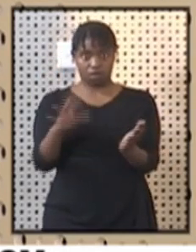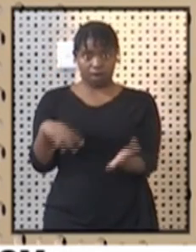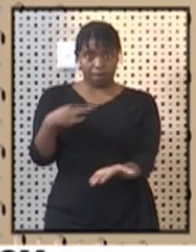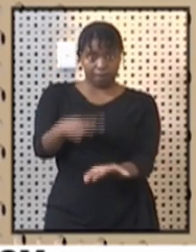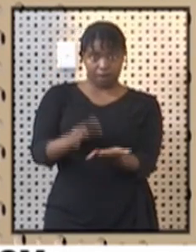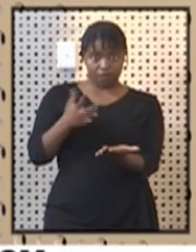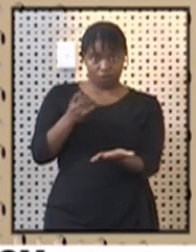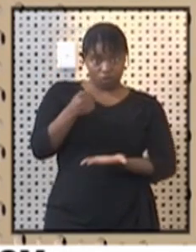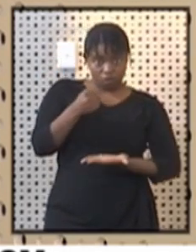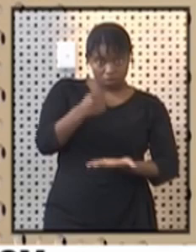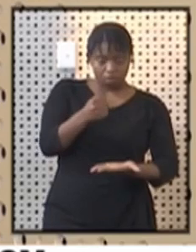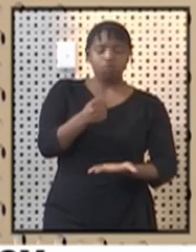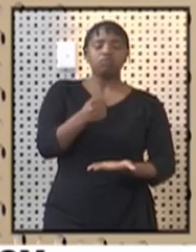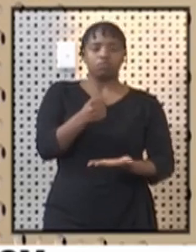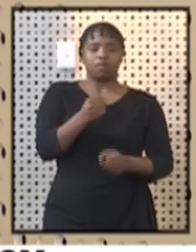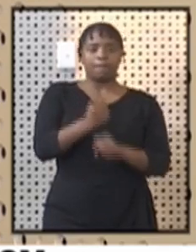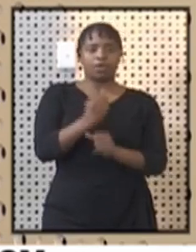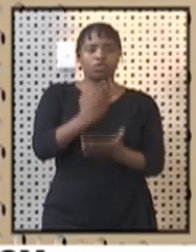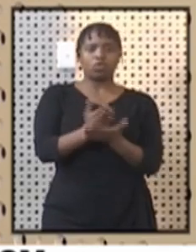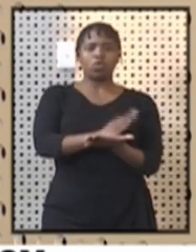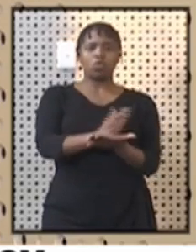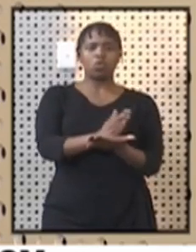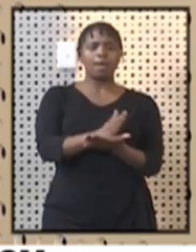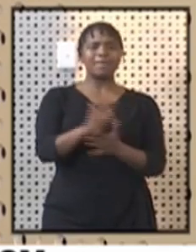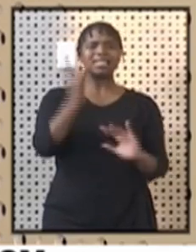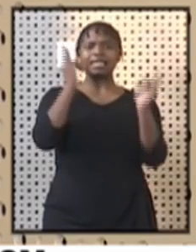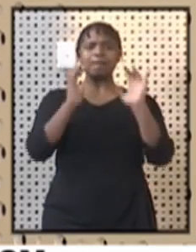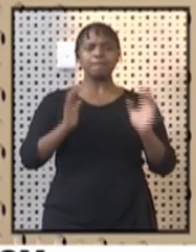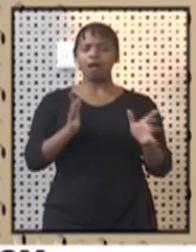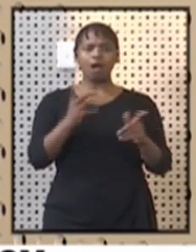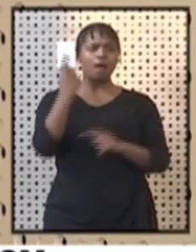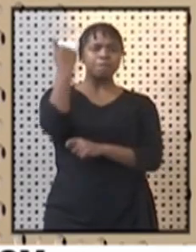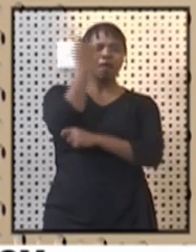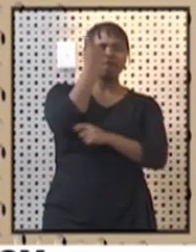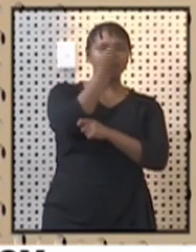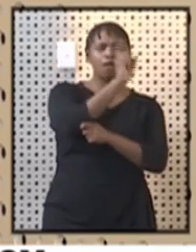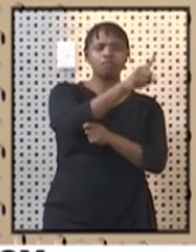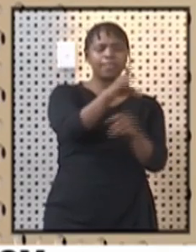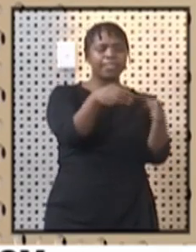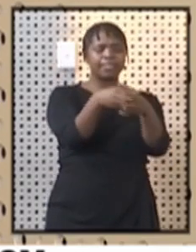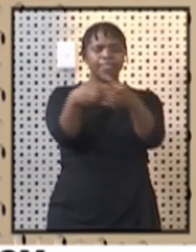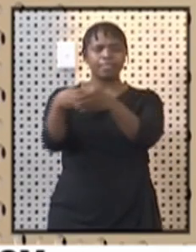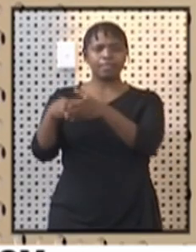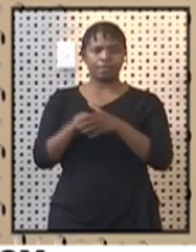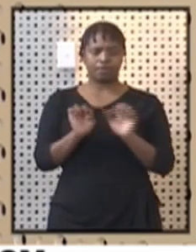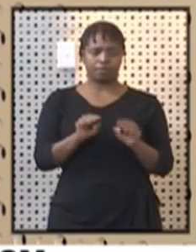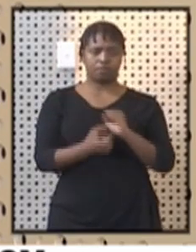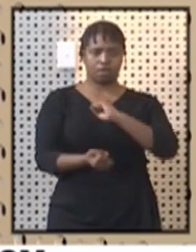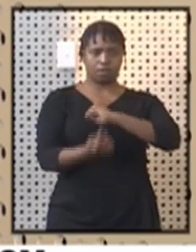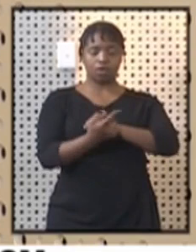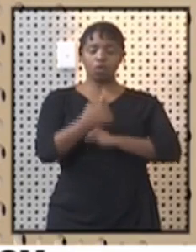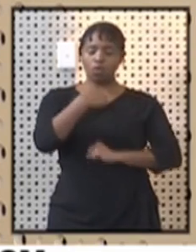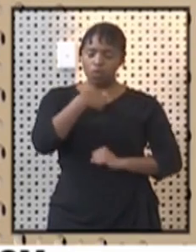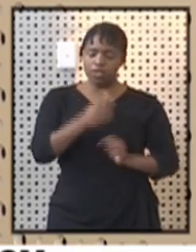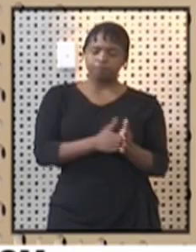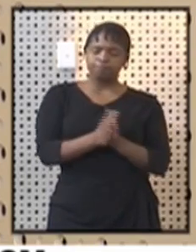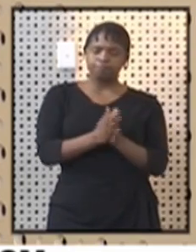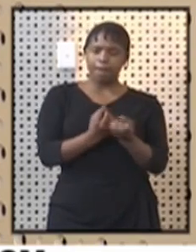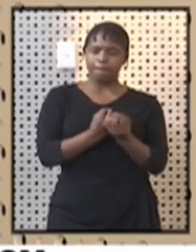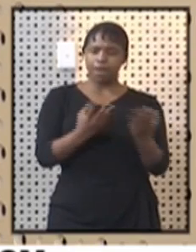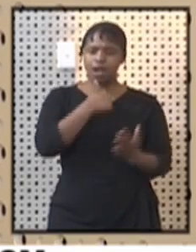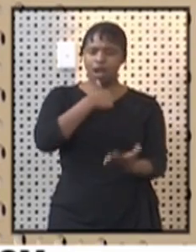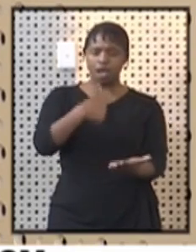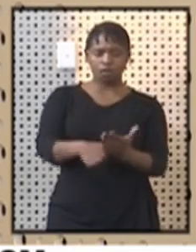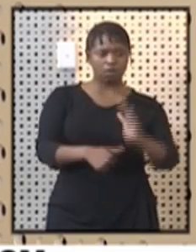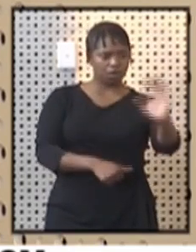regions of the country, including rural areas and small towns and small doorbees. We are encouraged by the many letters of